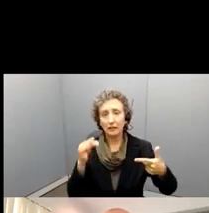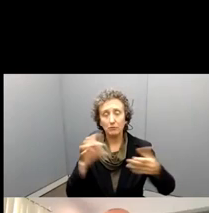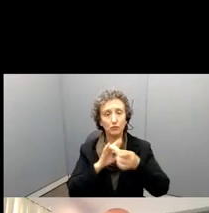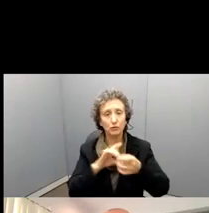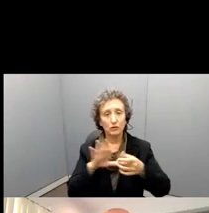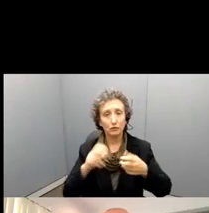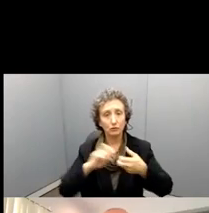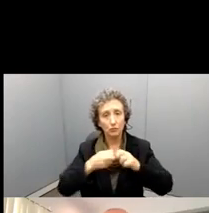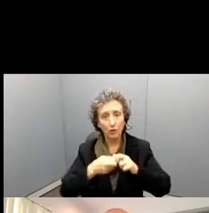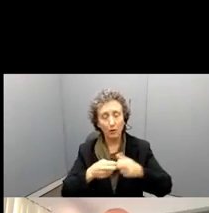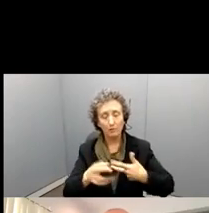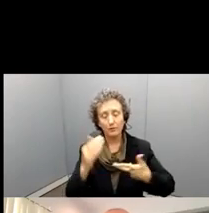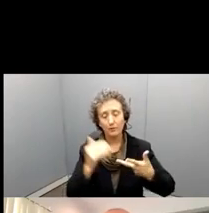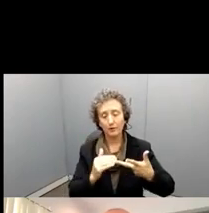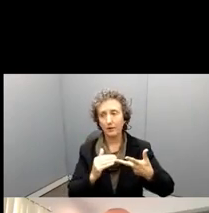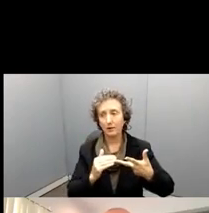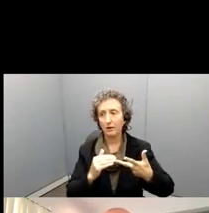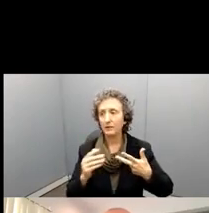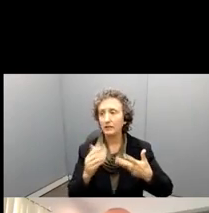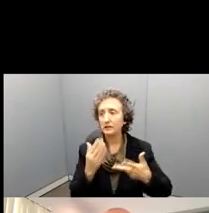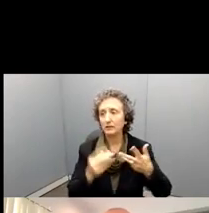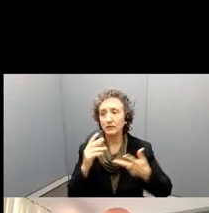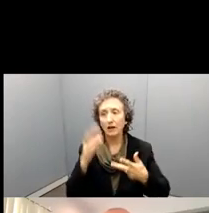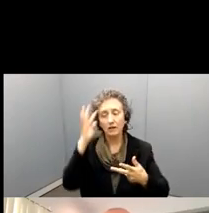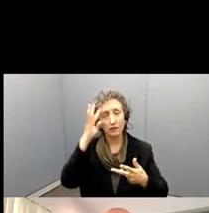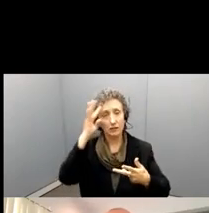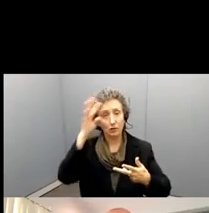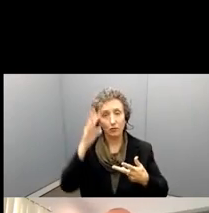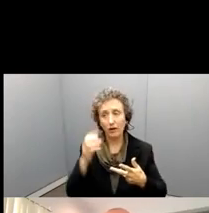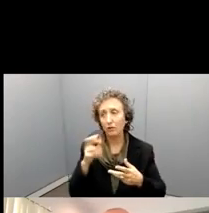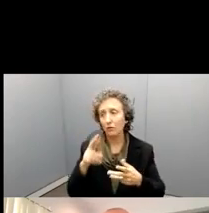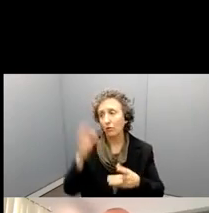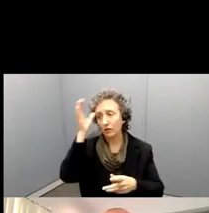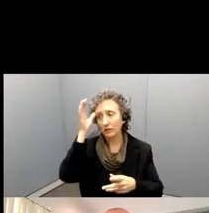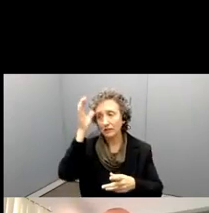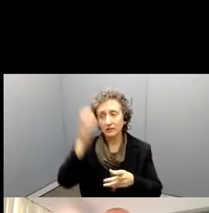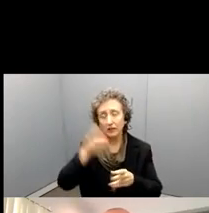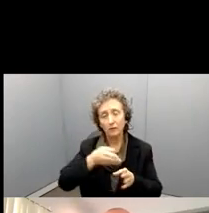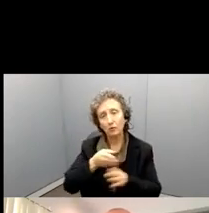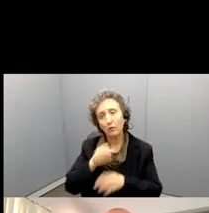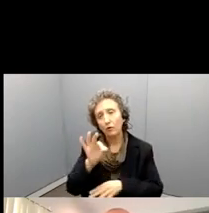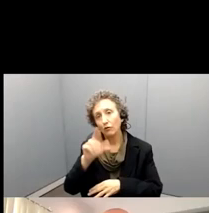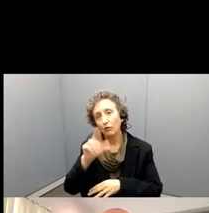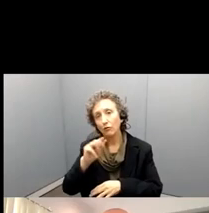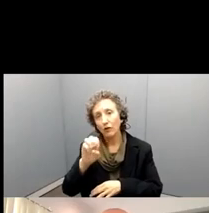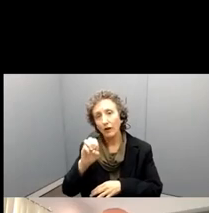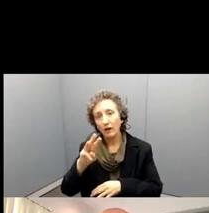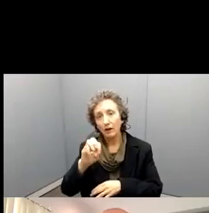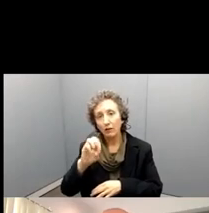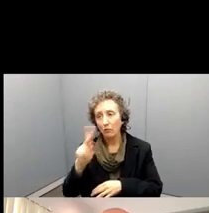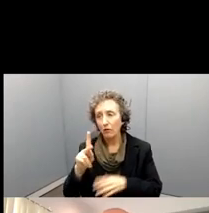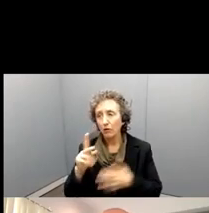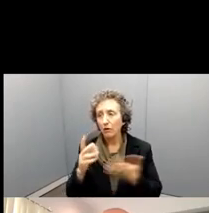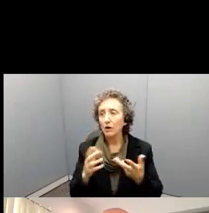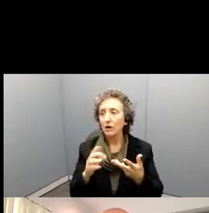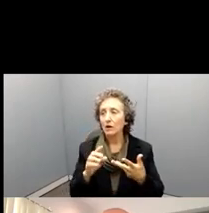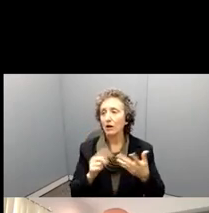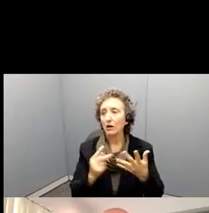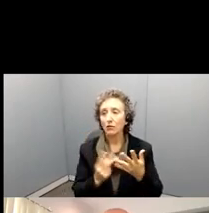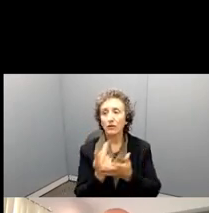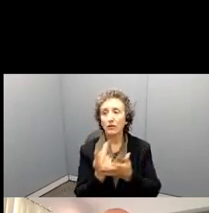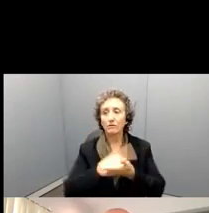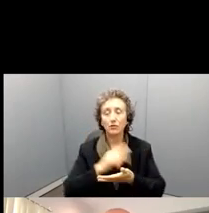any theoretical or conceptual framework works, you're using your work, some of the, reviewing some of the literature,